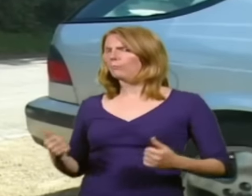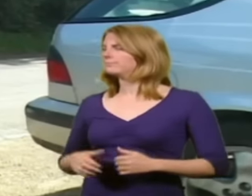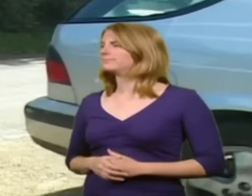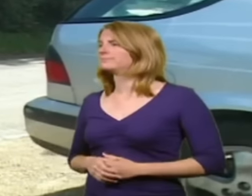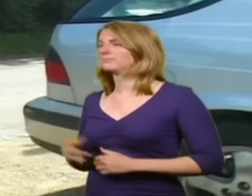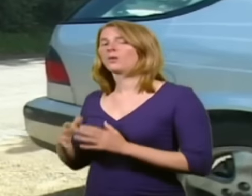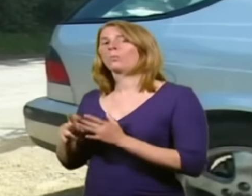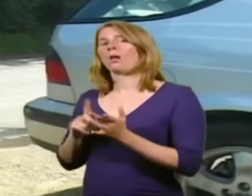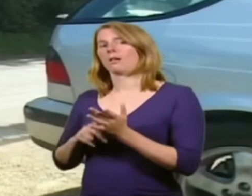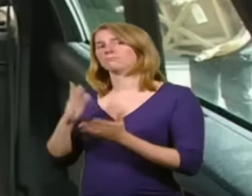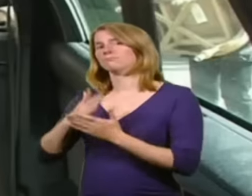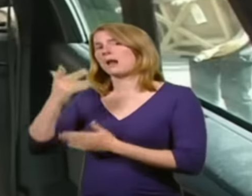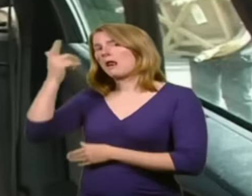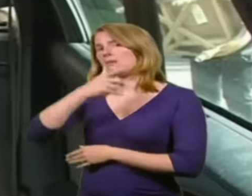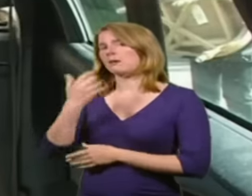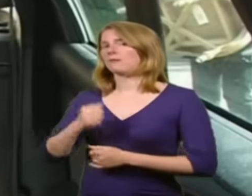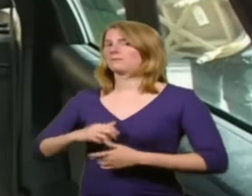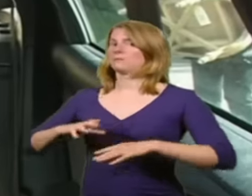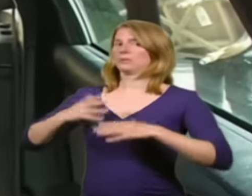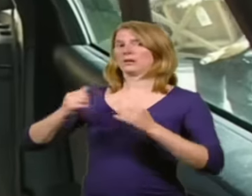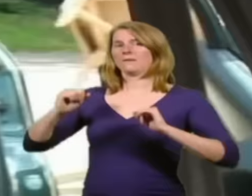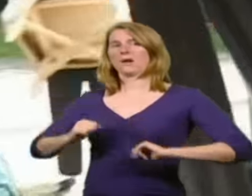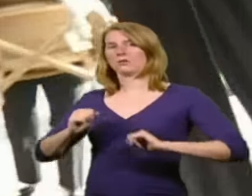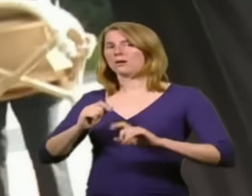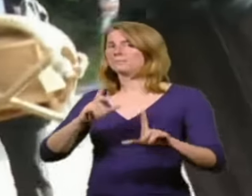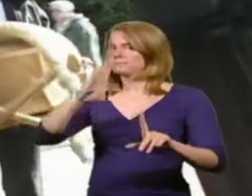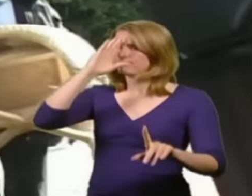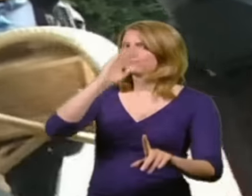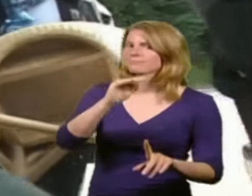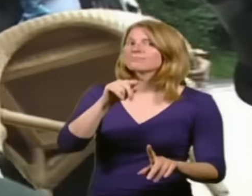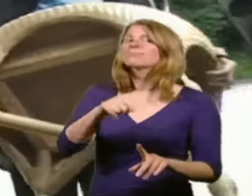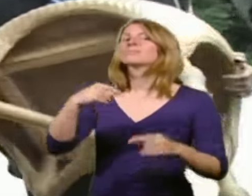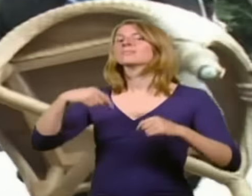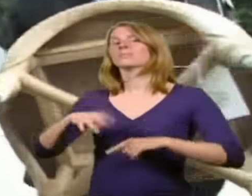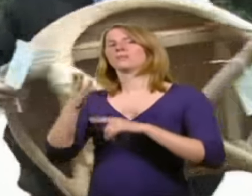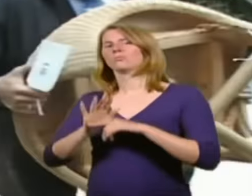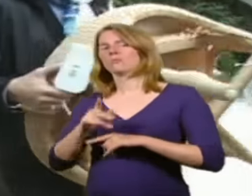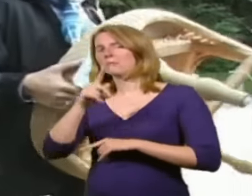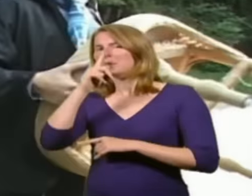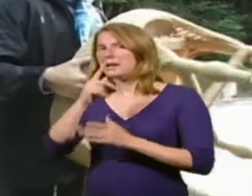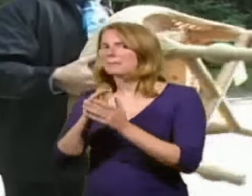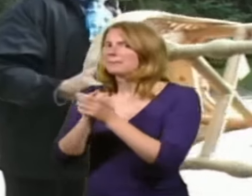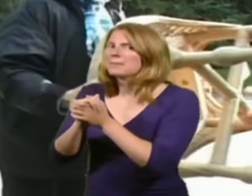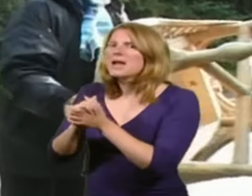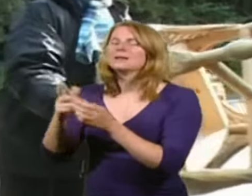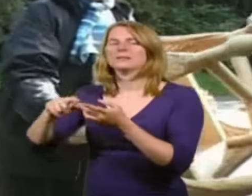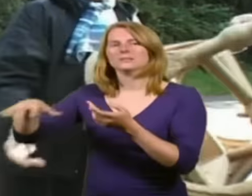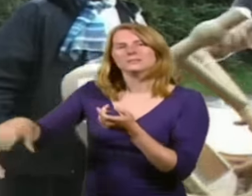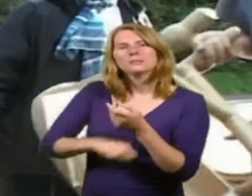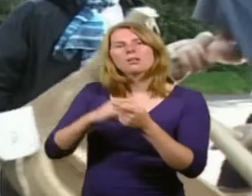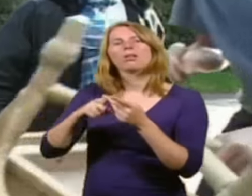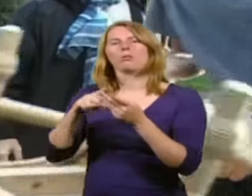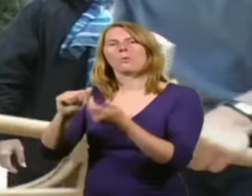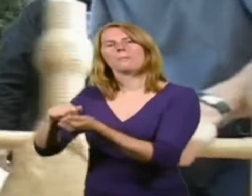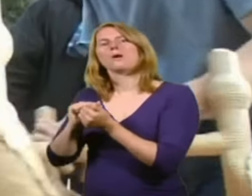lucky to have free furniture on tap, but it's worth bearing in mind that, like Will, you can also beg, steal or borrow furniture or anything else from friends or family